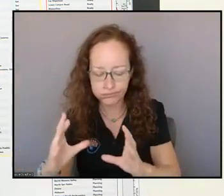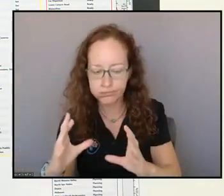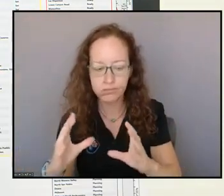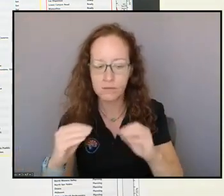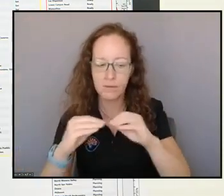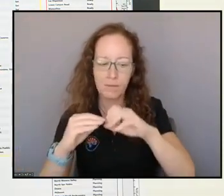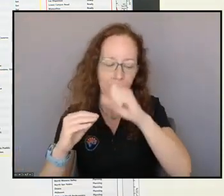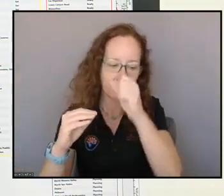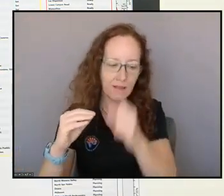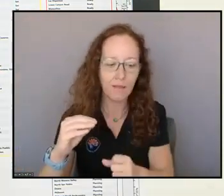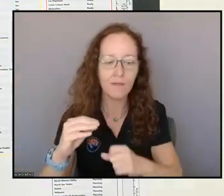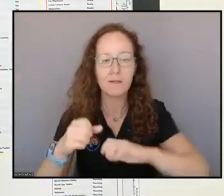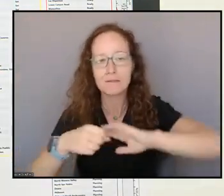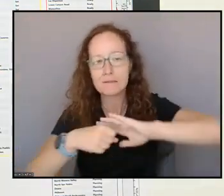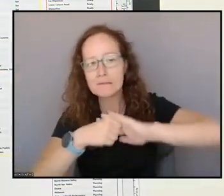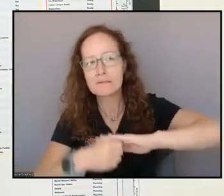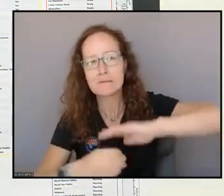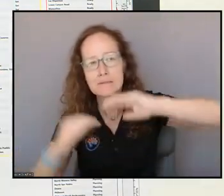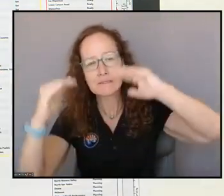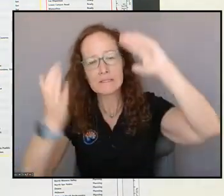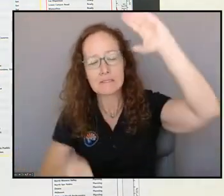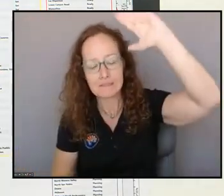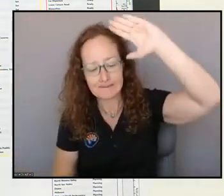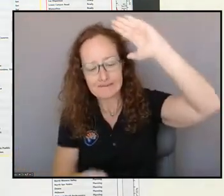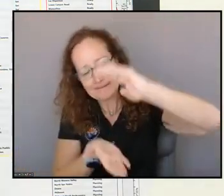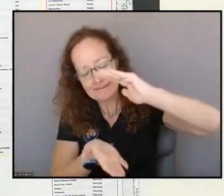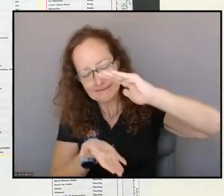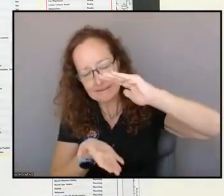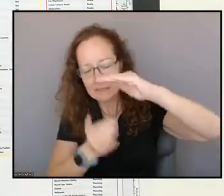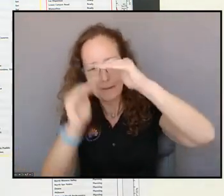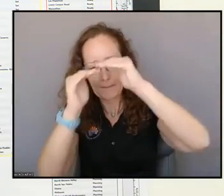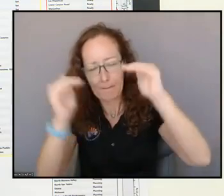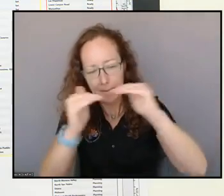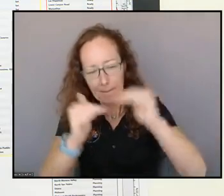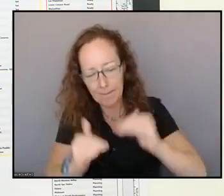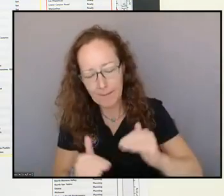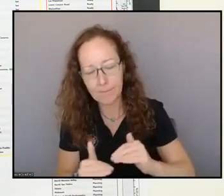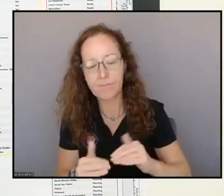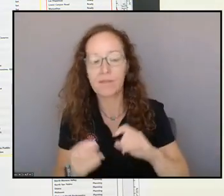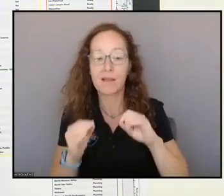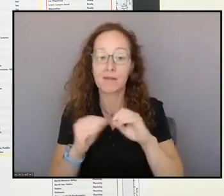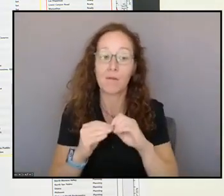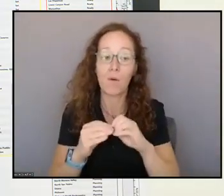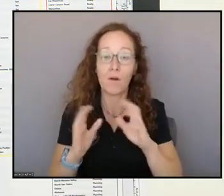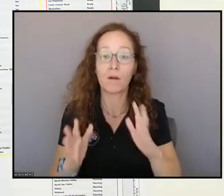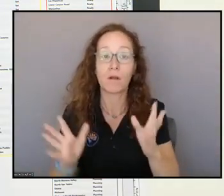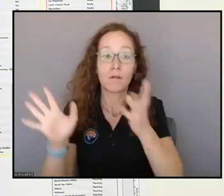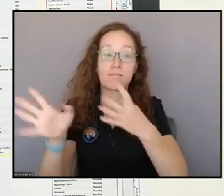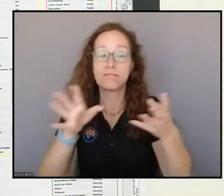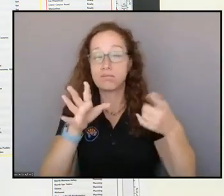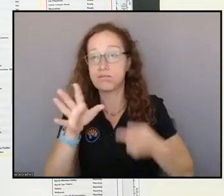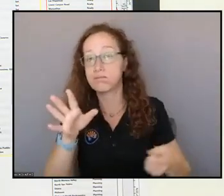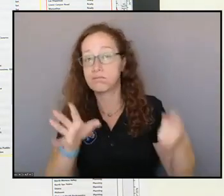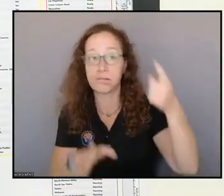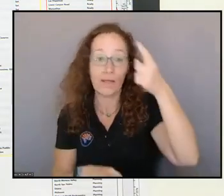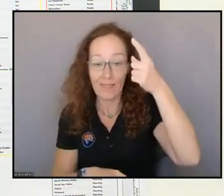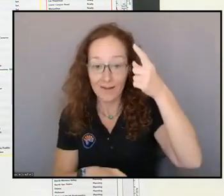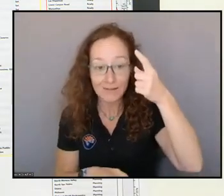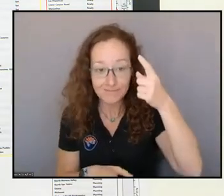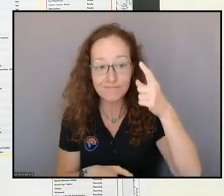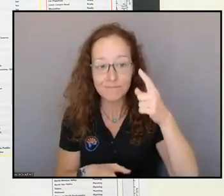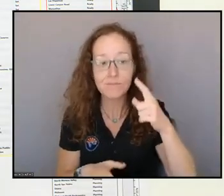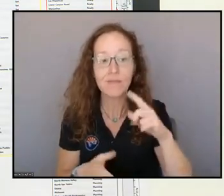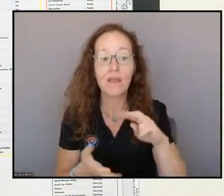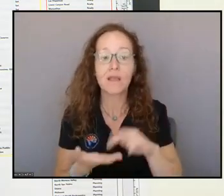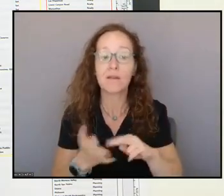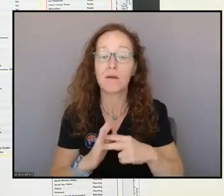gradient, we'll get stronger winds aloft, and because we don't have any of those inversion processes happening, those stronger winds aloft